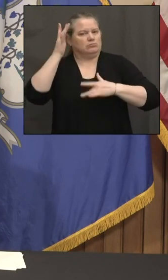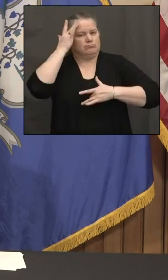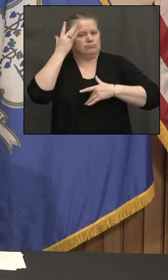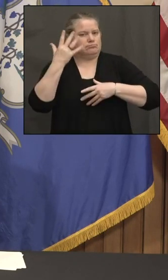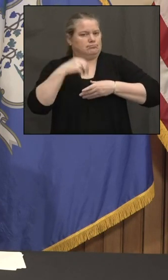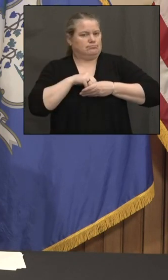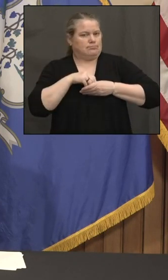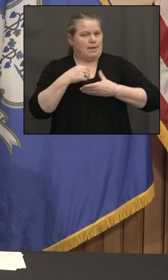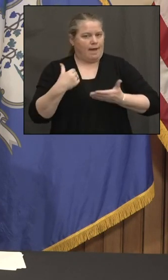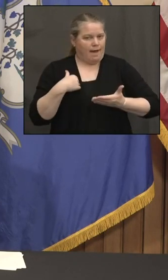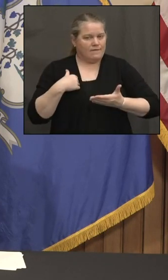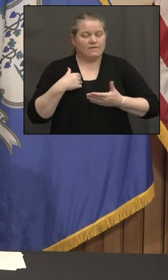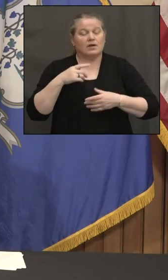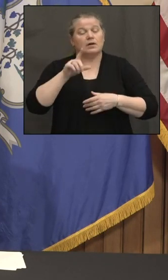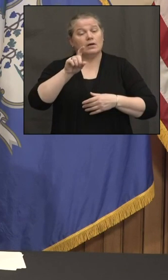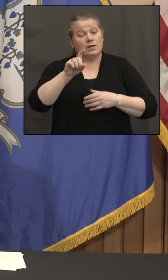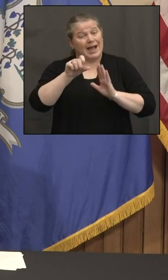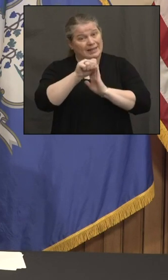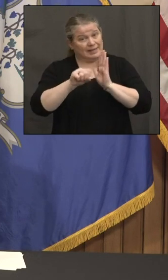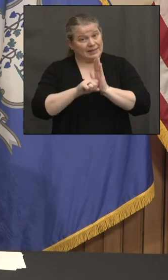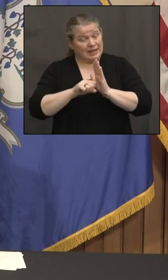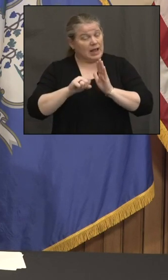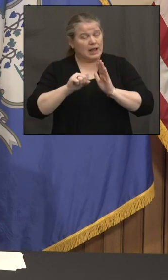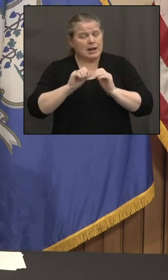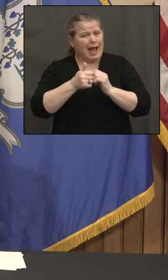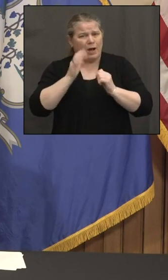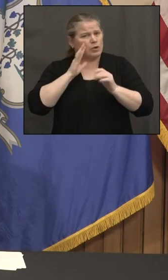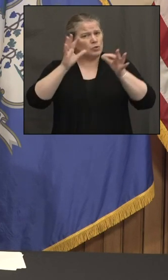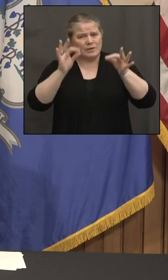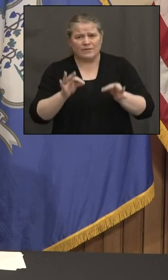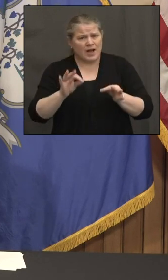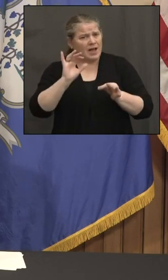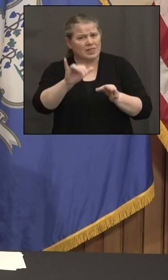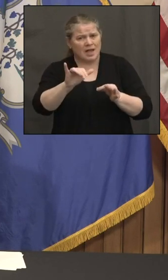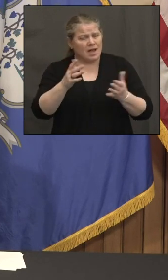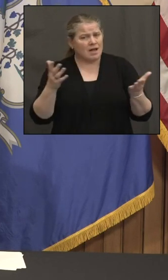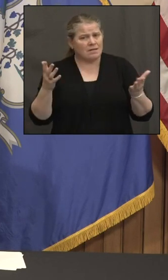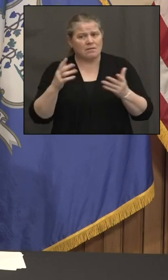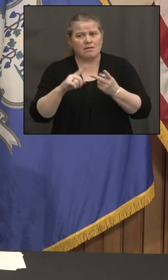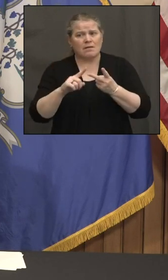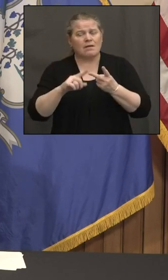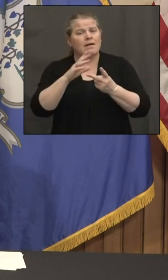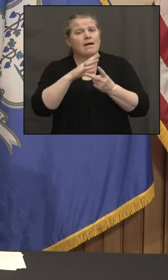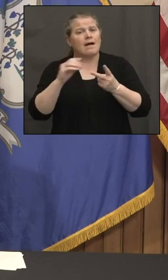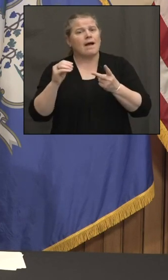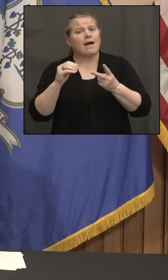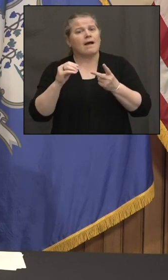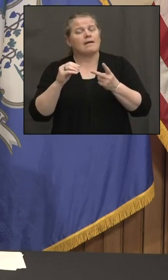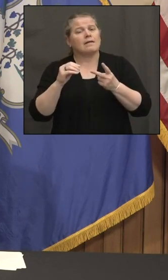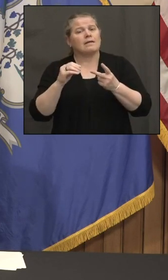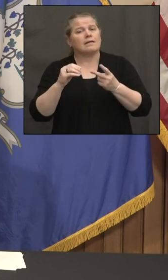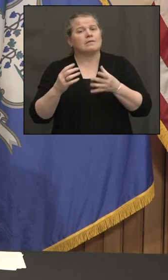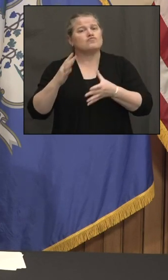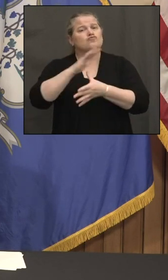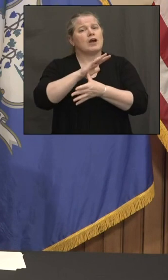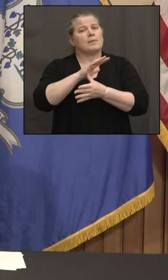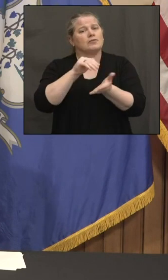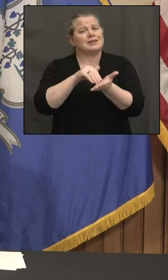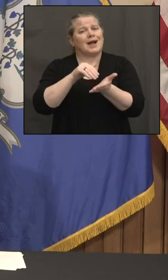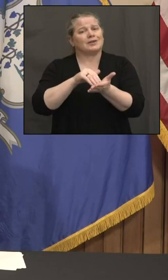the comorbidity? Uh, and do you have any more information about the primary, uh, care physician's role?